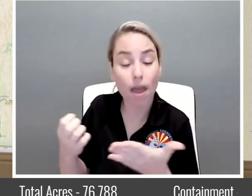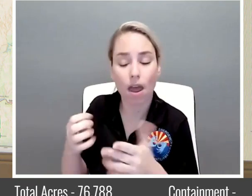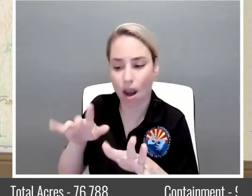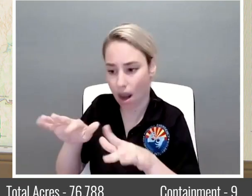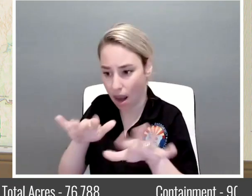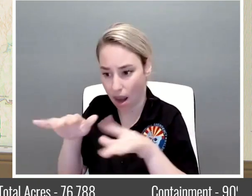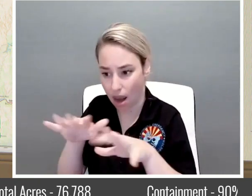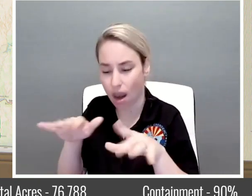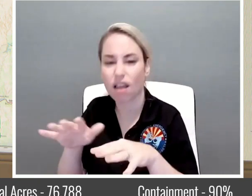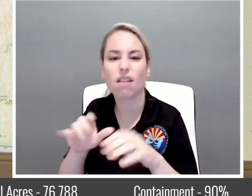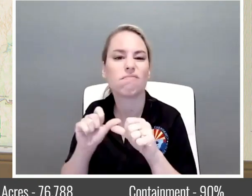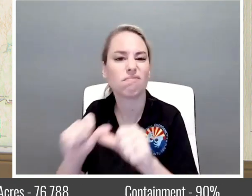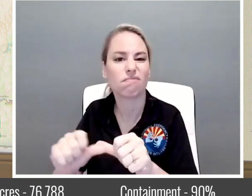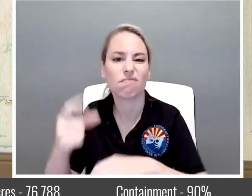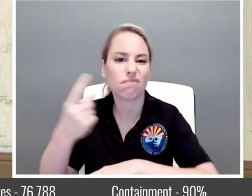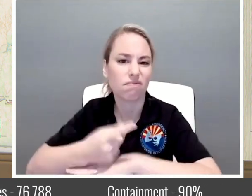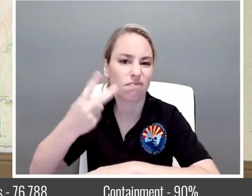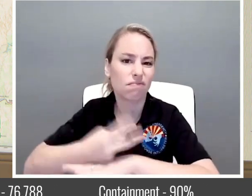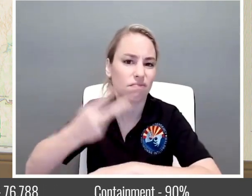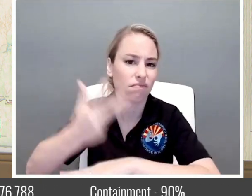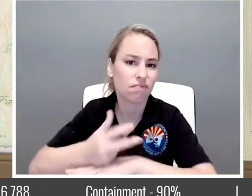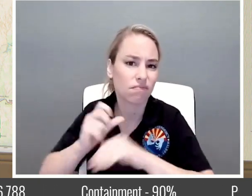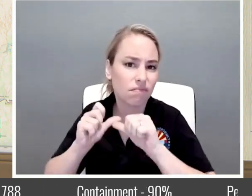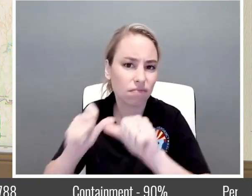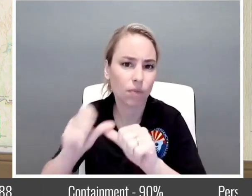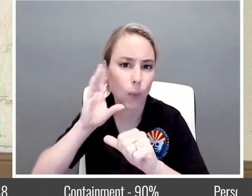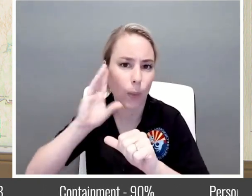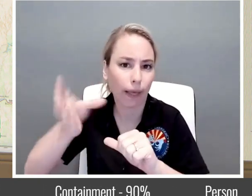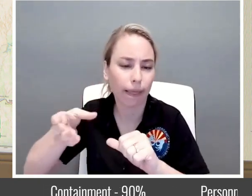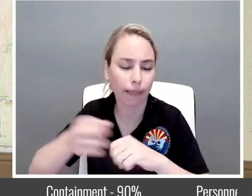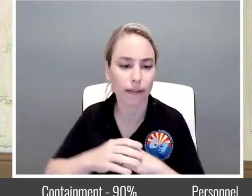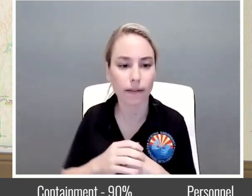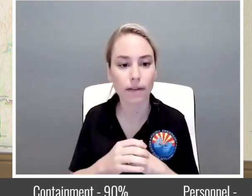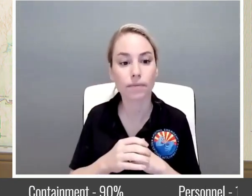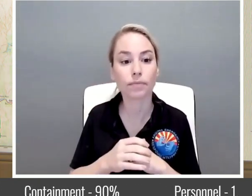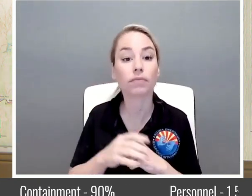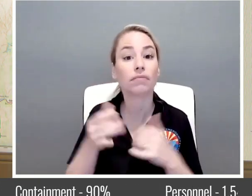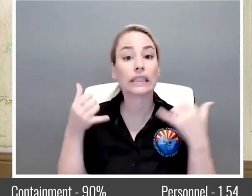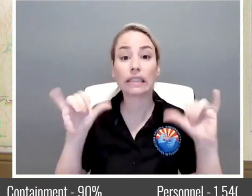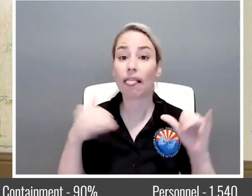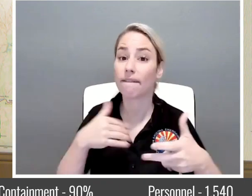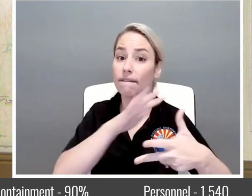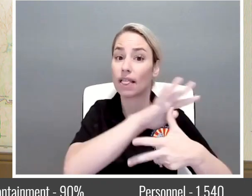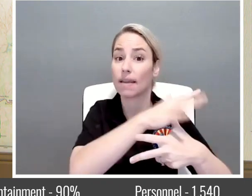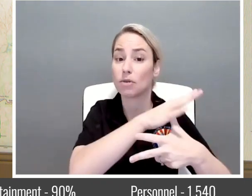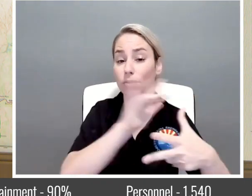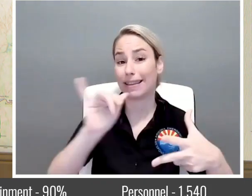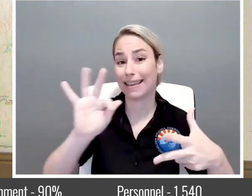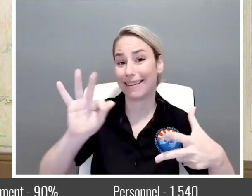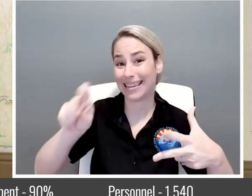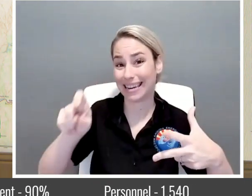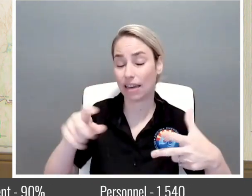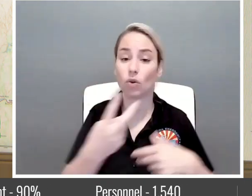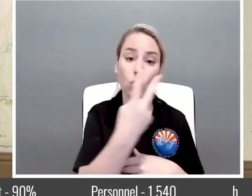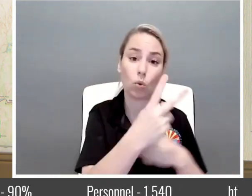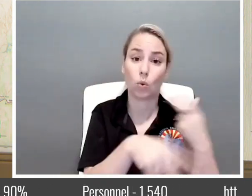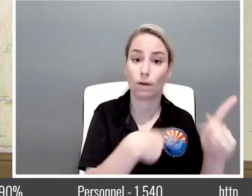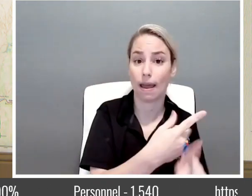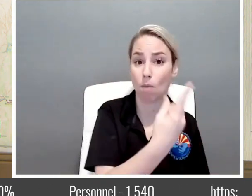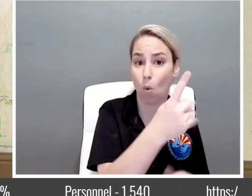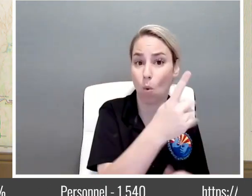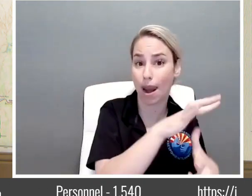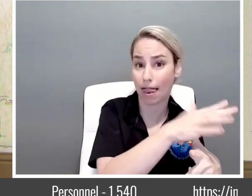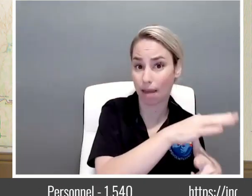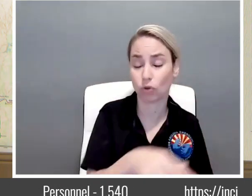a few more days as well we still have the air support if we need it with two type one helicopters the two type